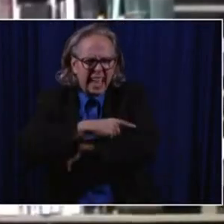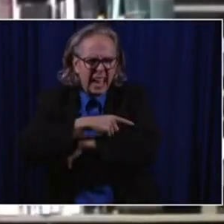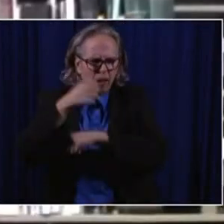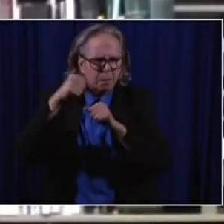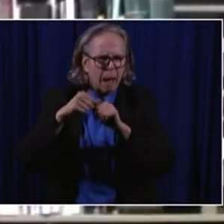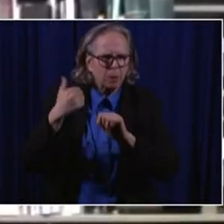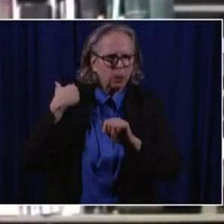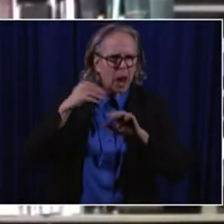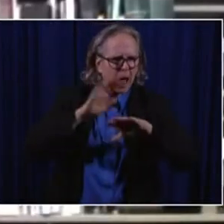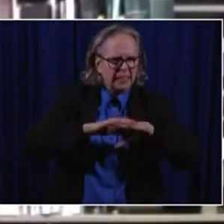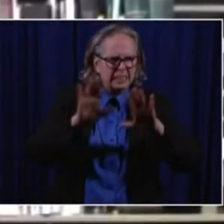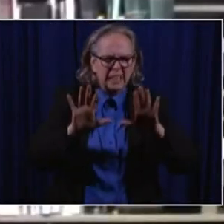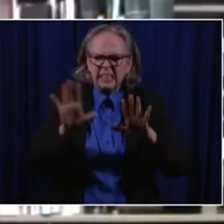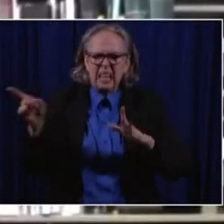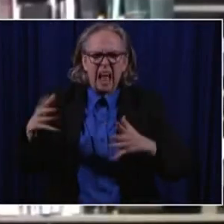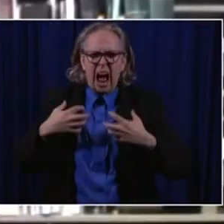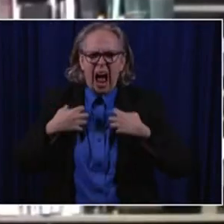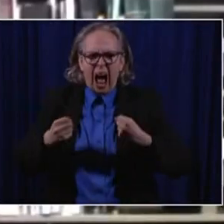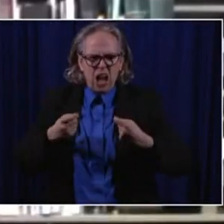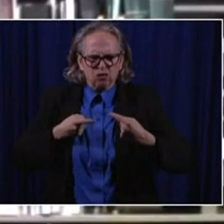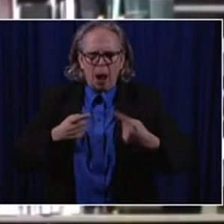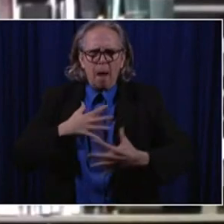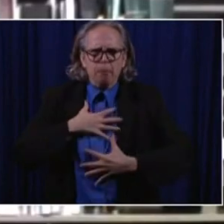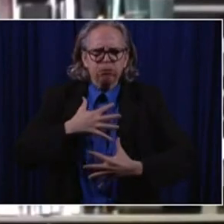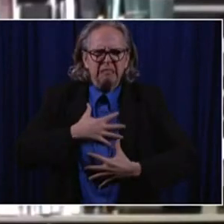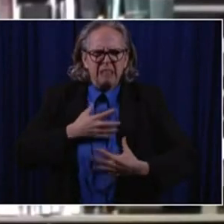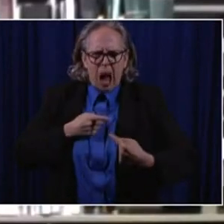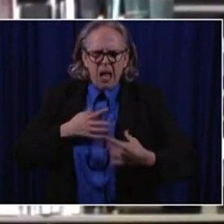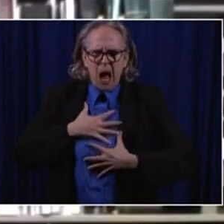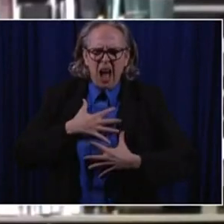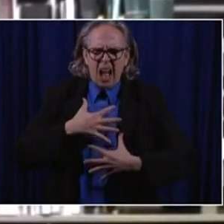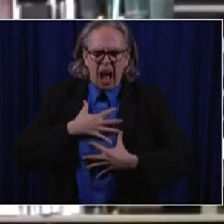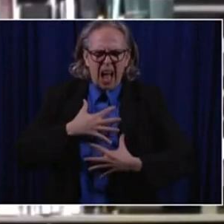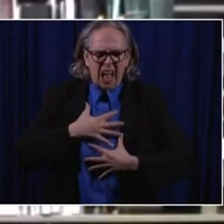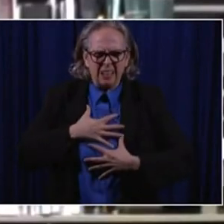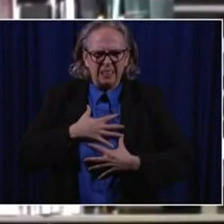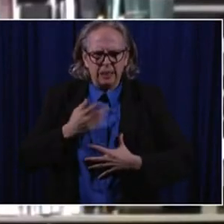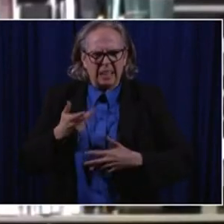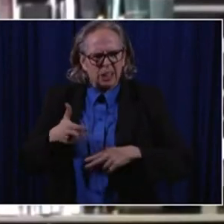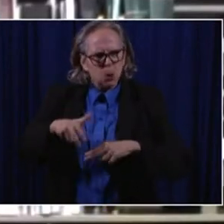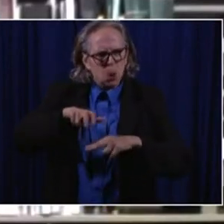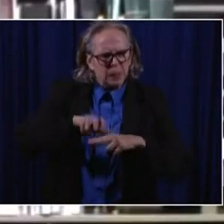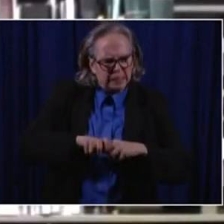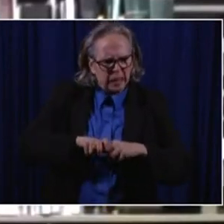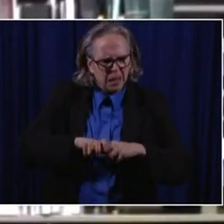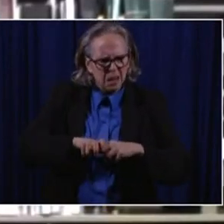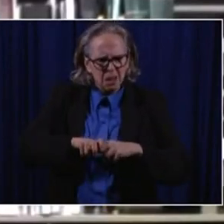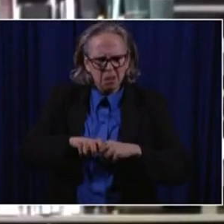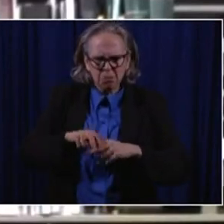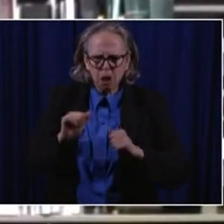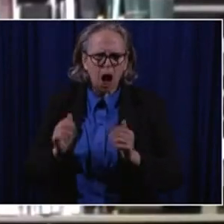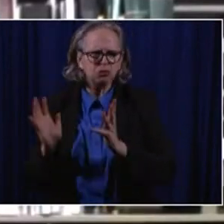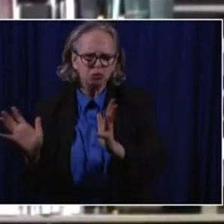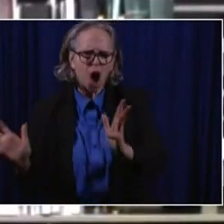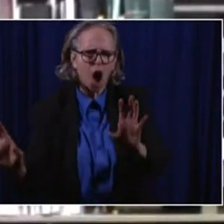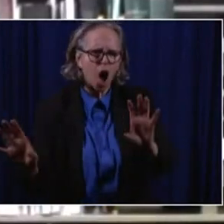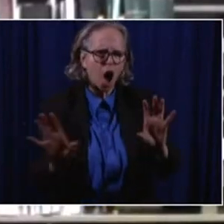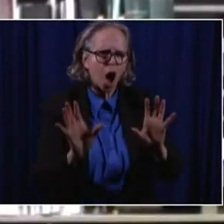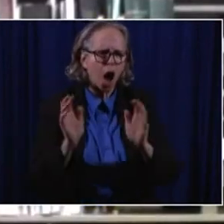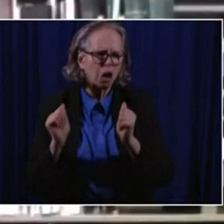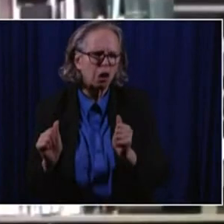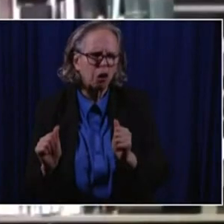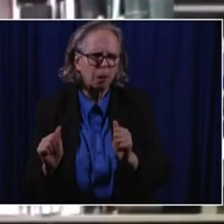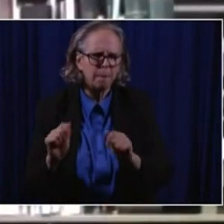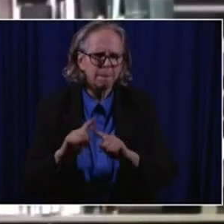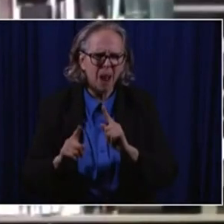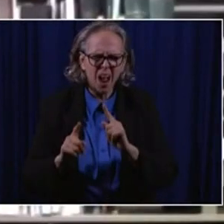to sit up in the recliner in the living room. Um, he was still able to talk, engage in conversation, um, not long-winded stories, but